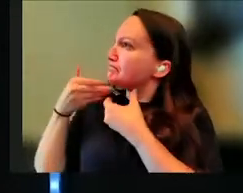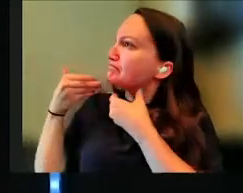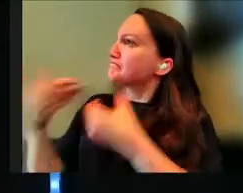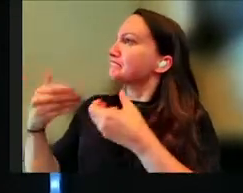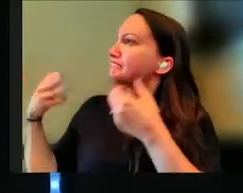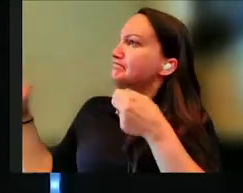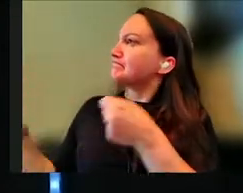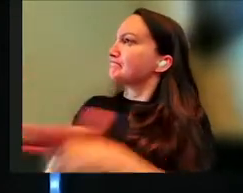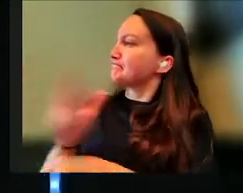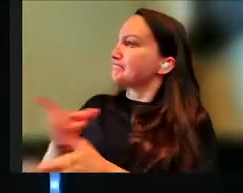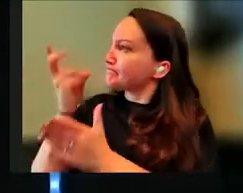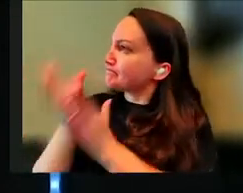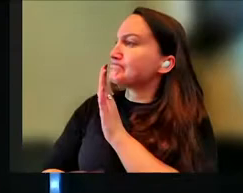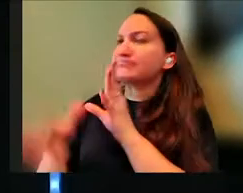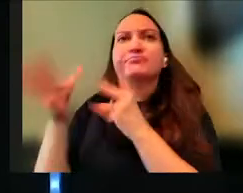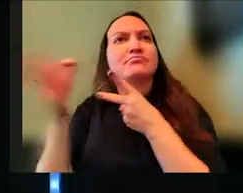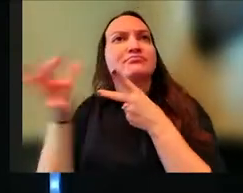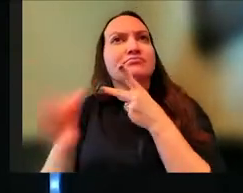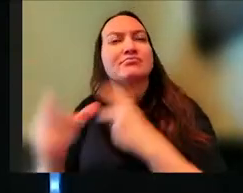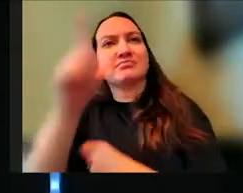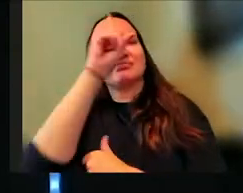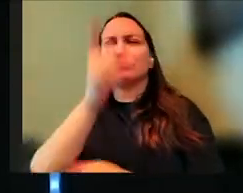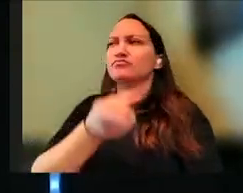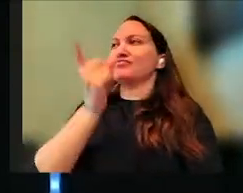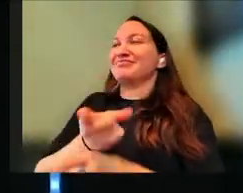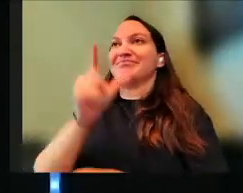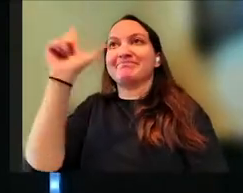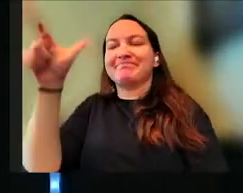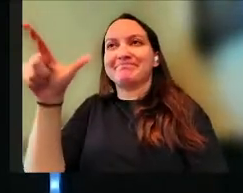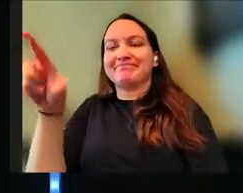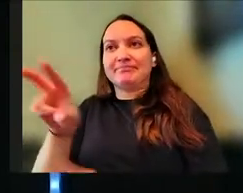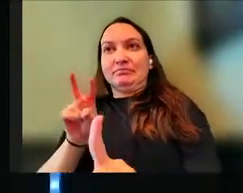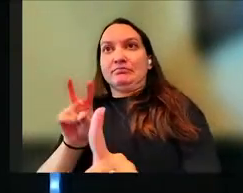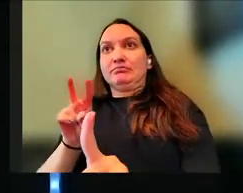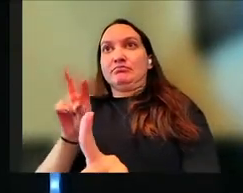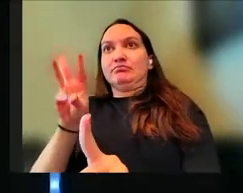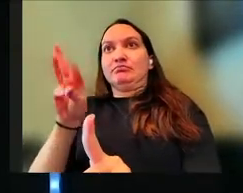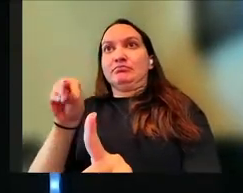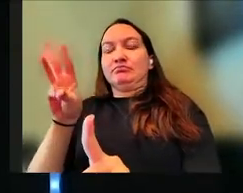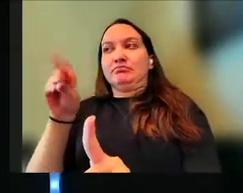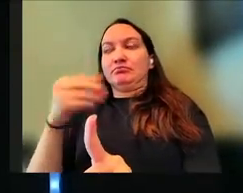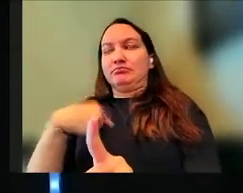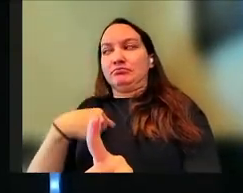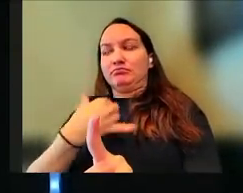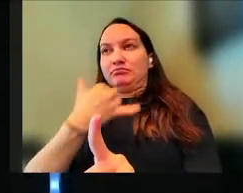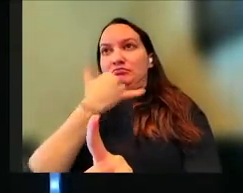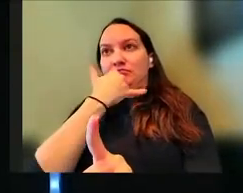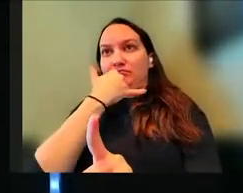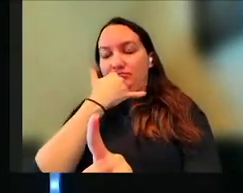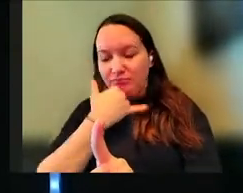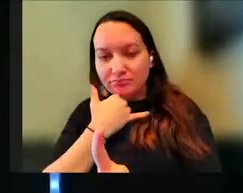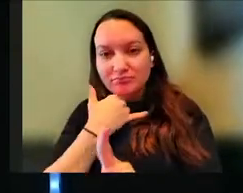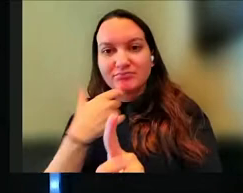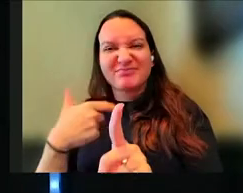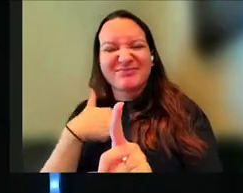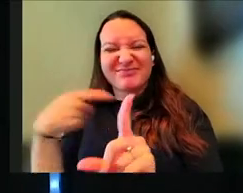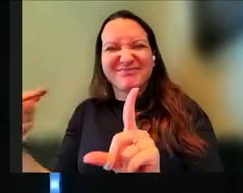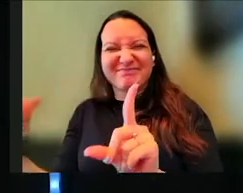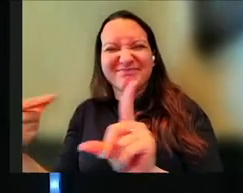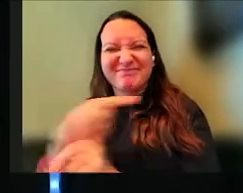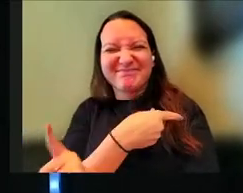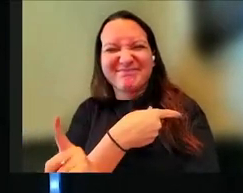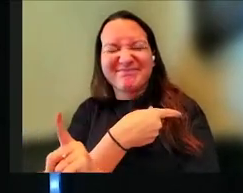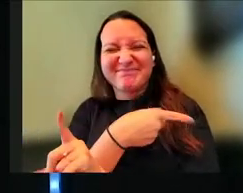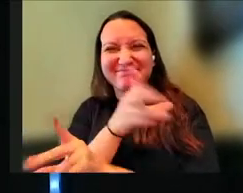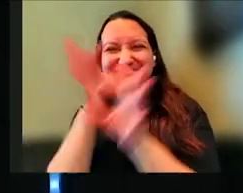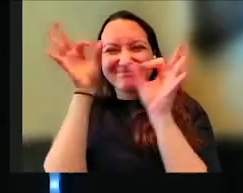into this choice, thinking it's the right one, and then later we step back and look and go, wow, that was so wrong. I was so off on that